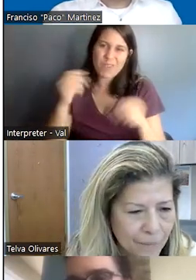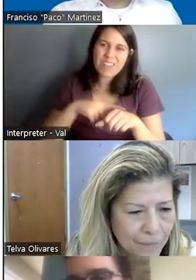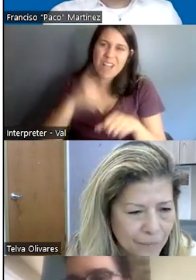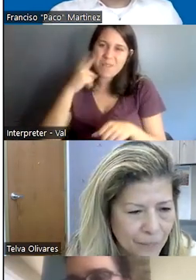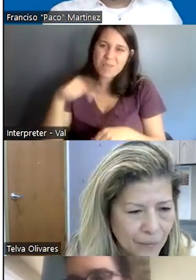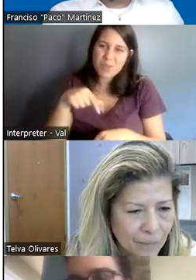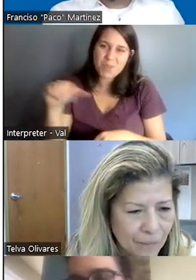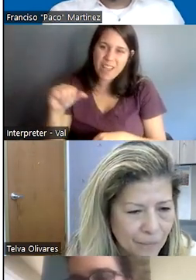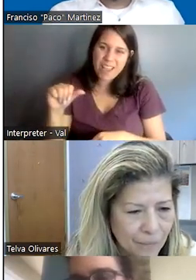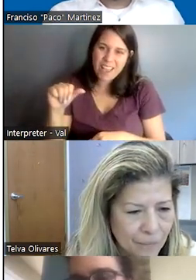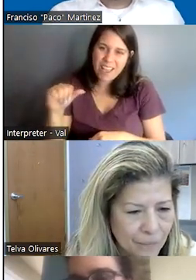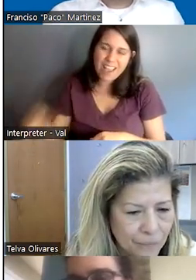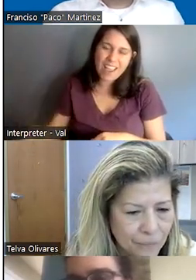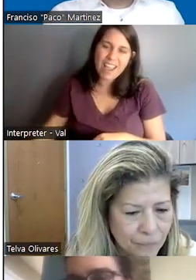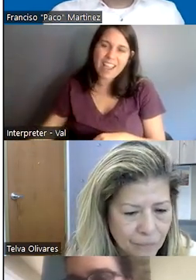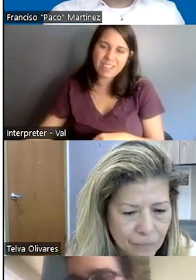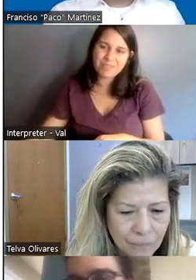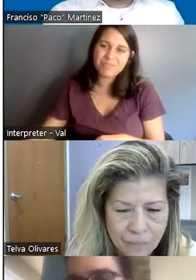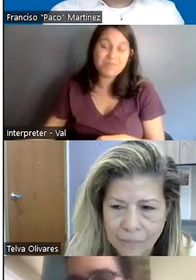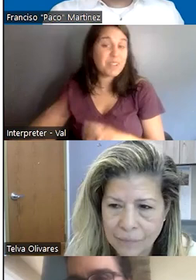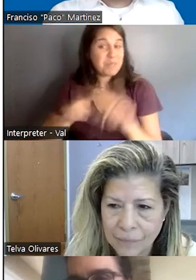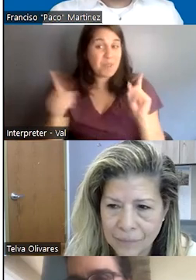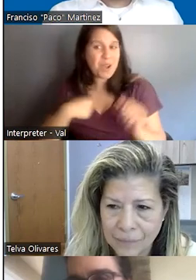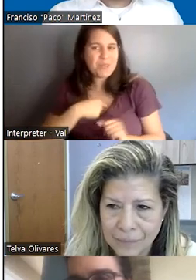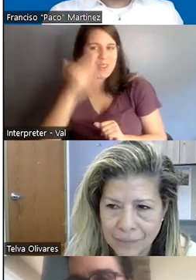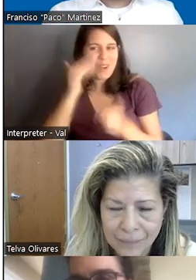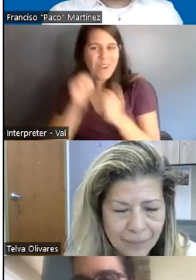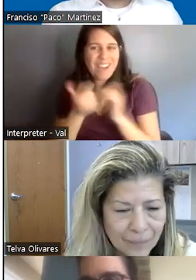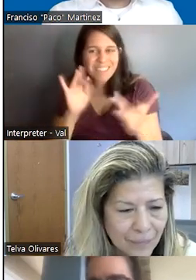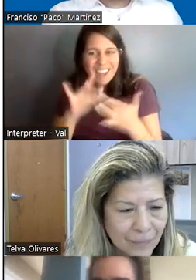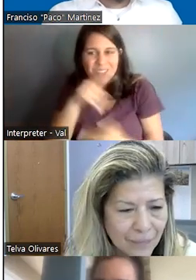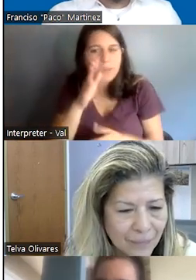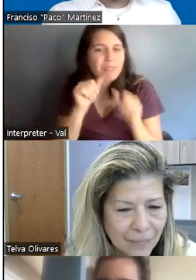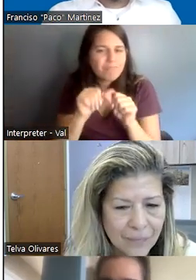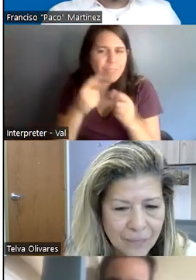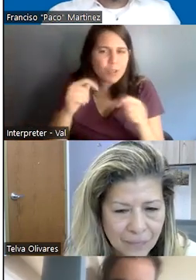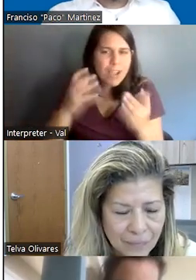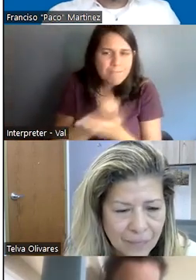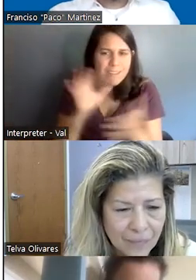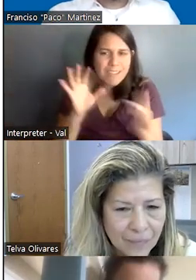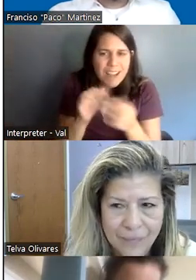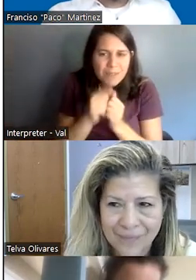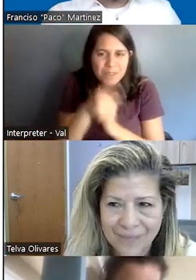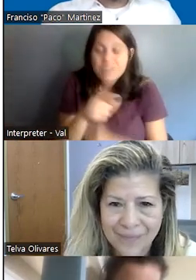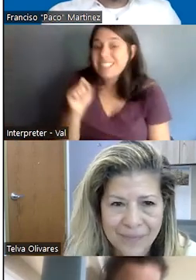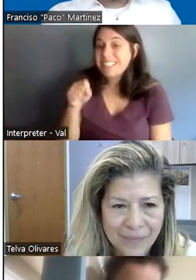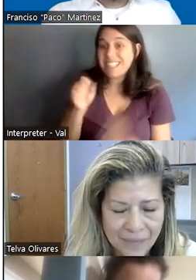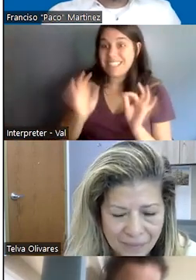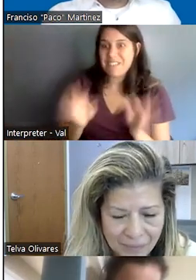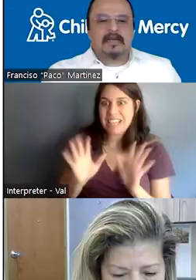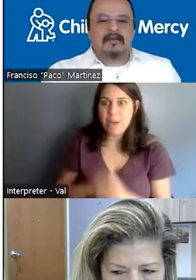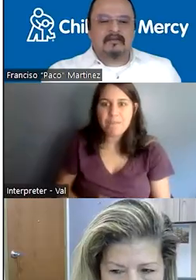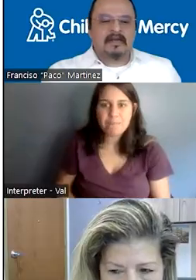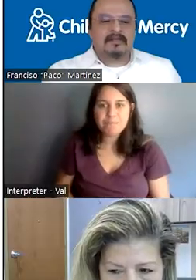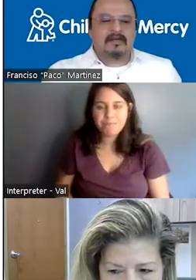for Q and A, but we know where to find you and we'll continue to look for opportunities to connect. Definitely. Yes. So, so